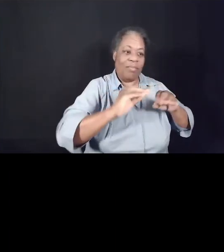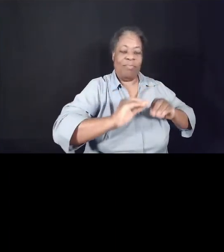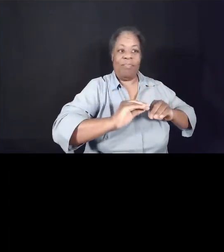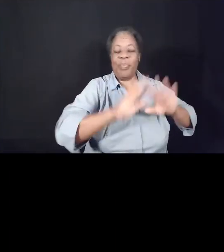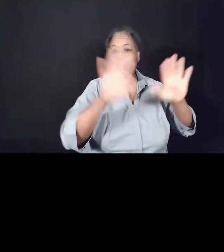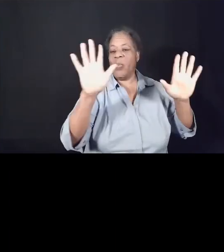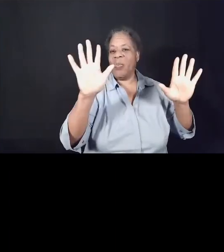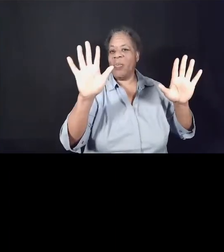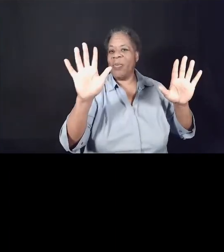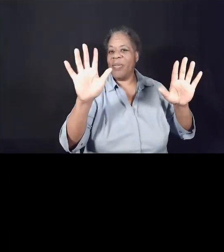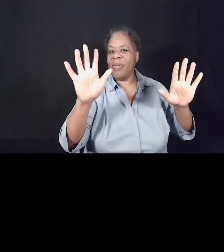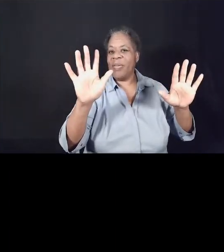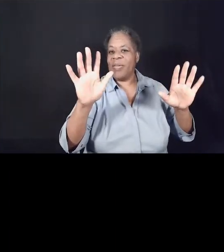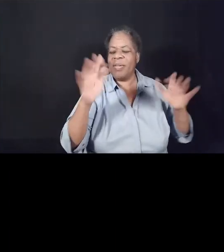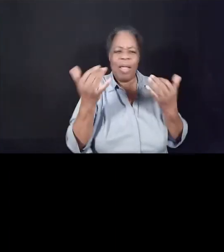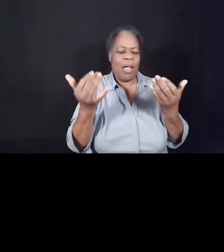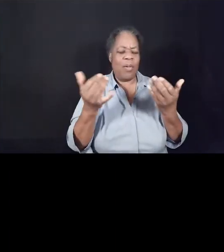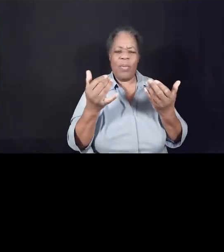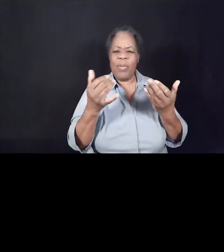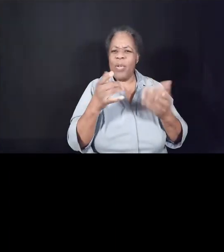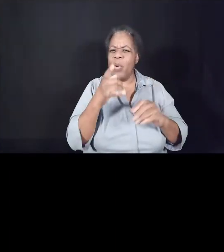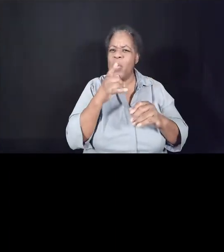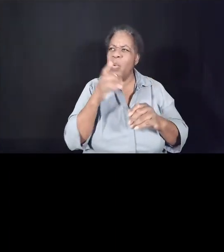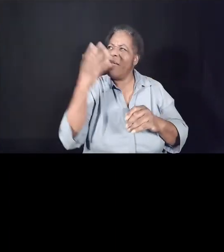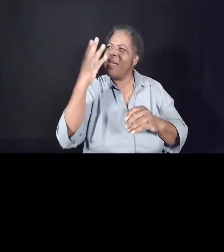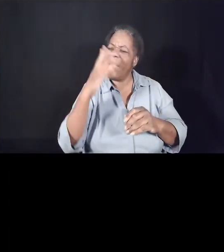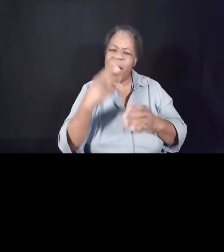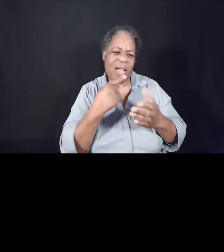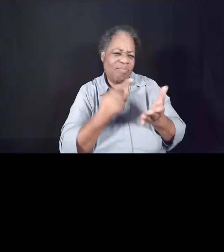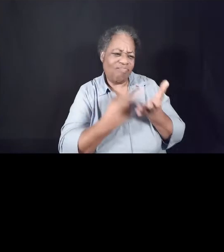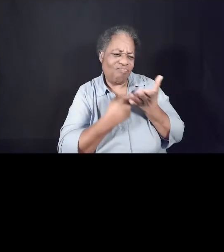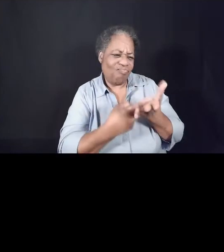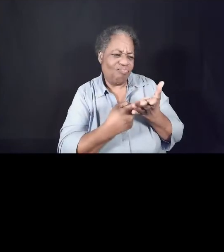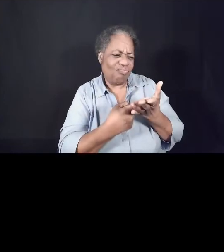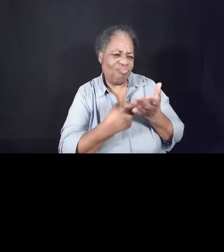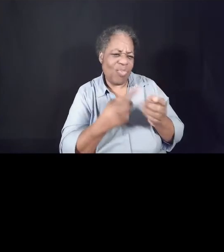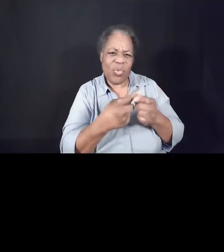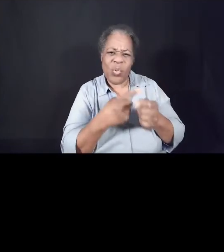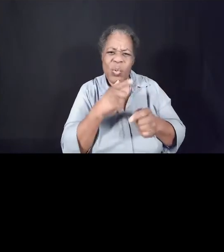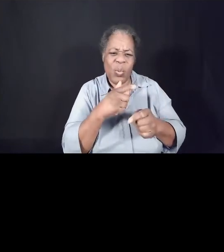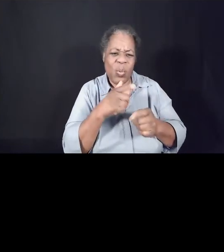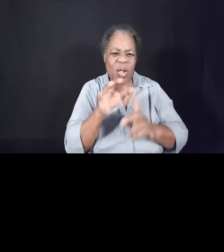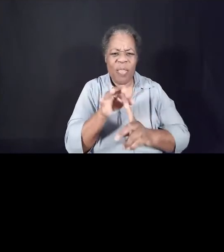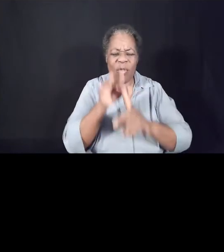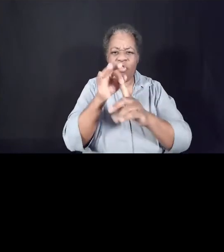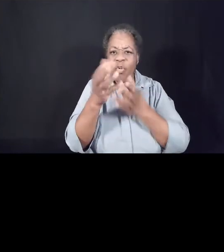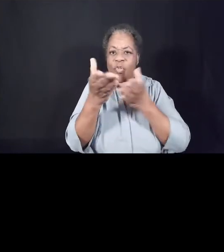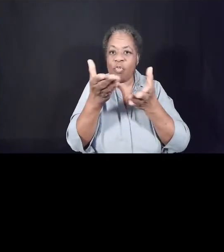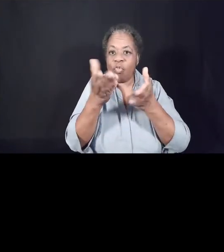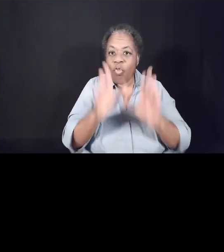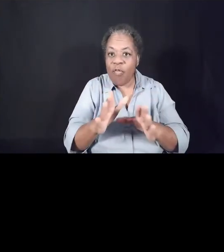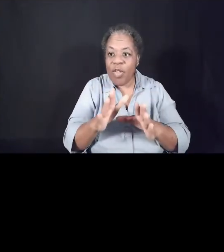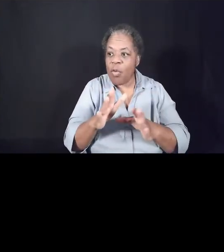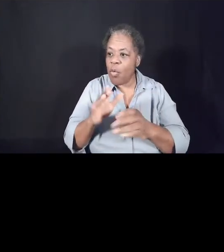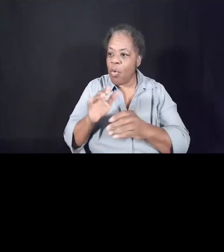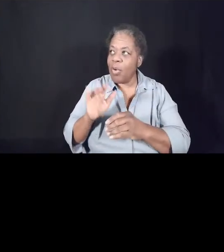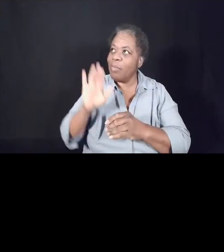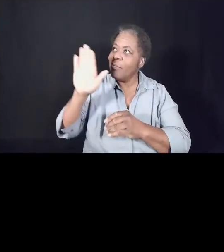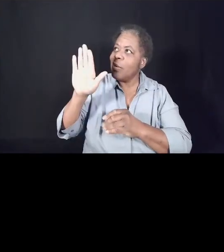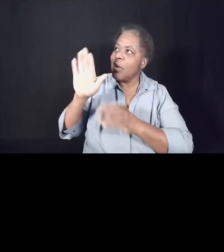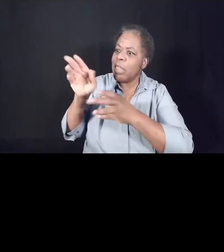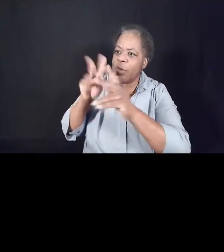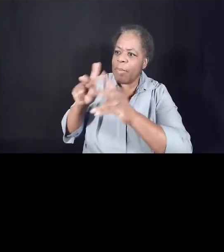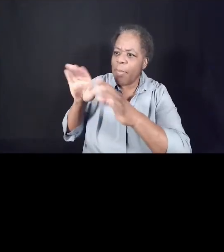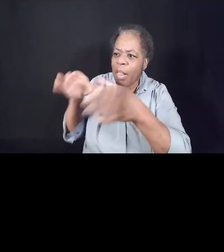Now, who is God talking to here? The chosen servant or his people, Israel? Well,